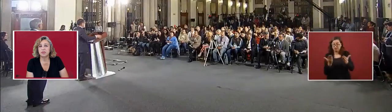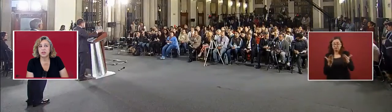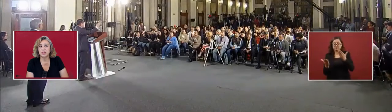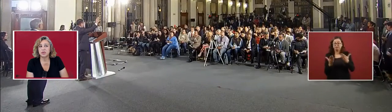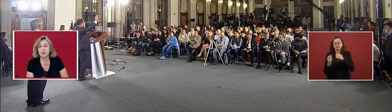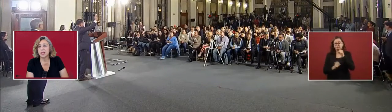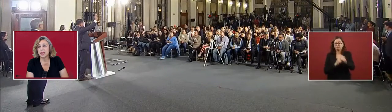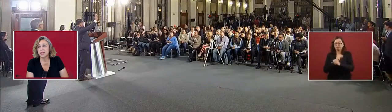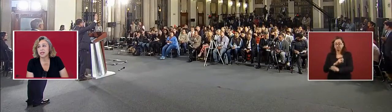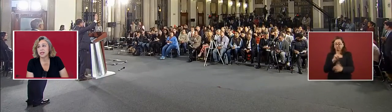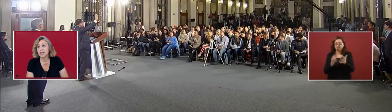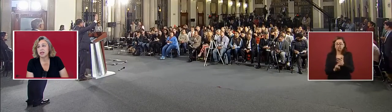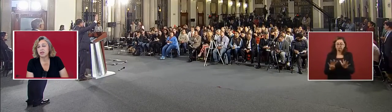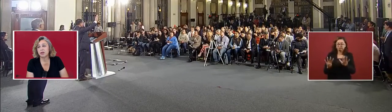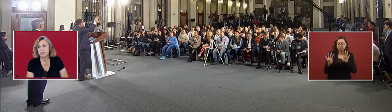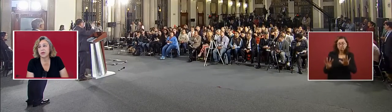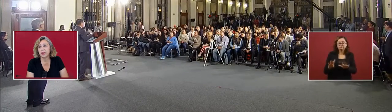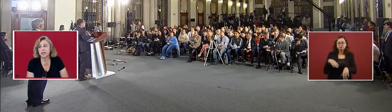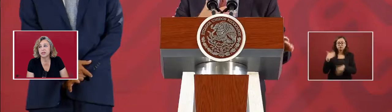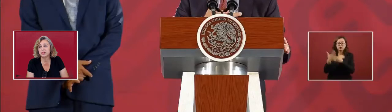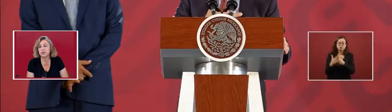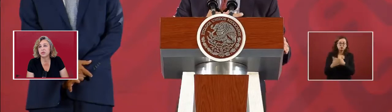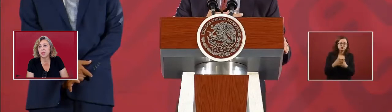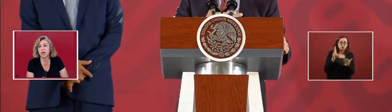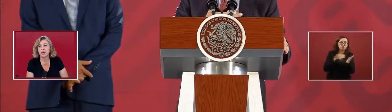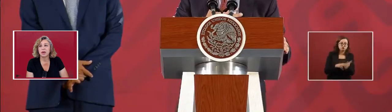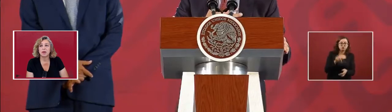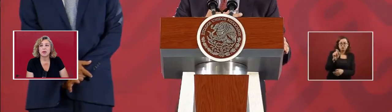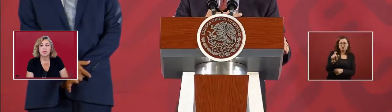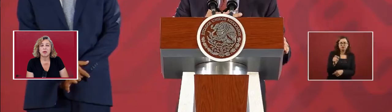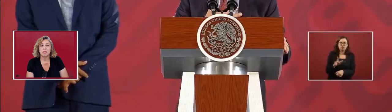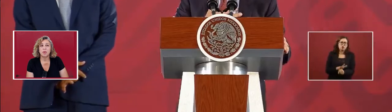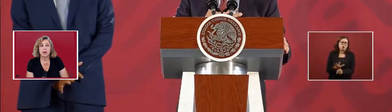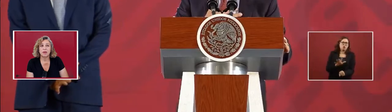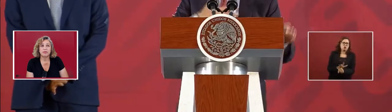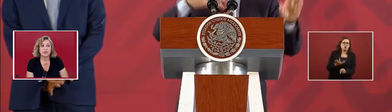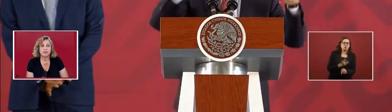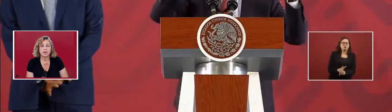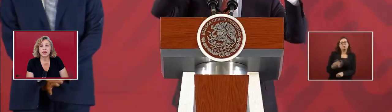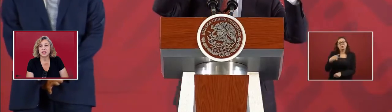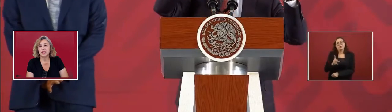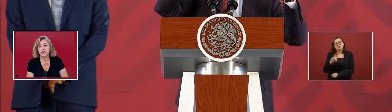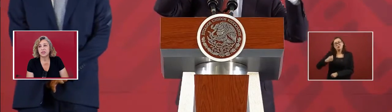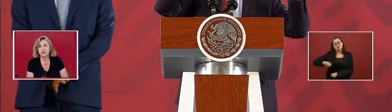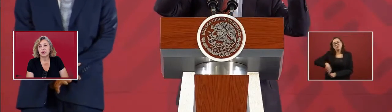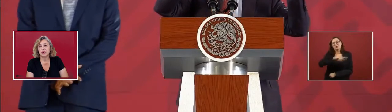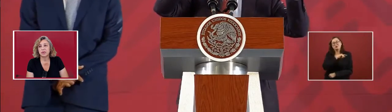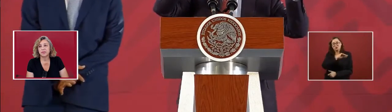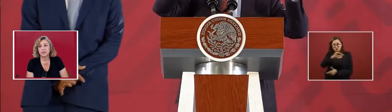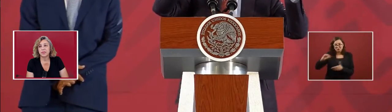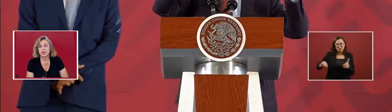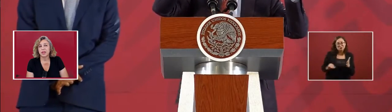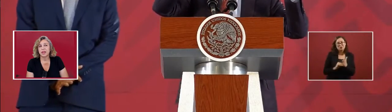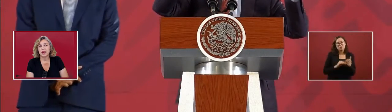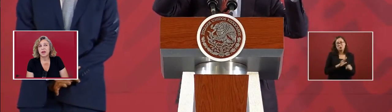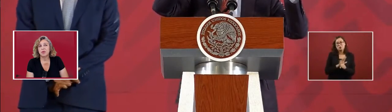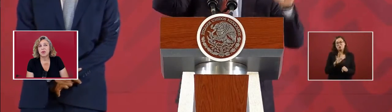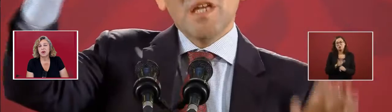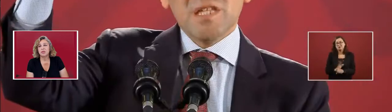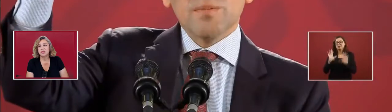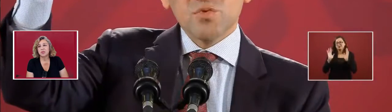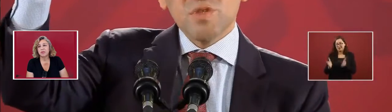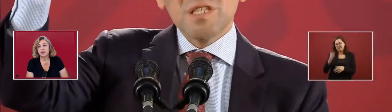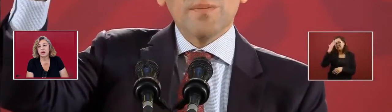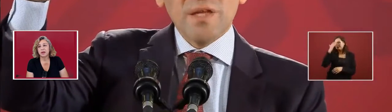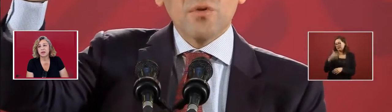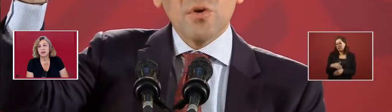approved in 2019, and you're comparing it to 2020. We have different additional. And we